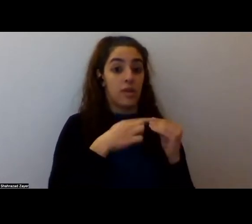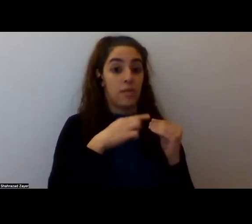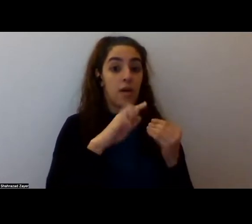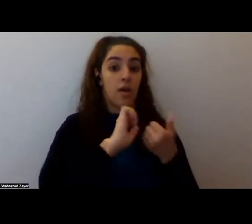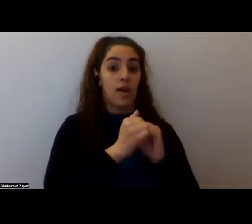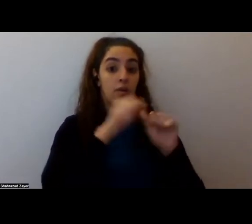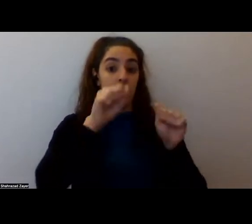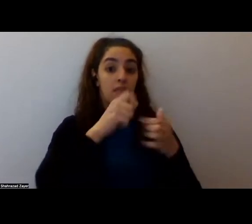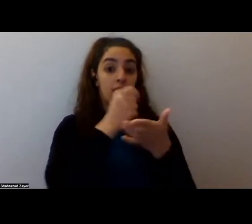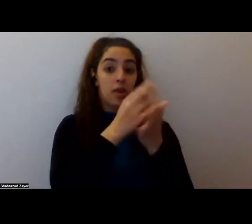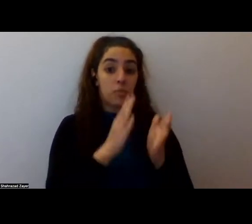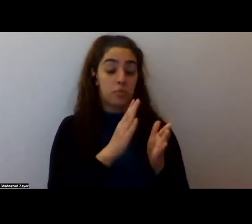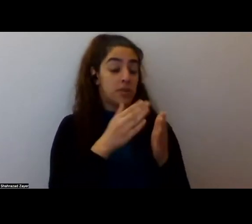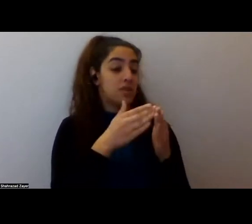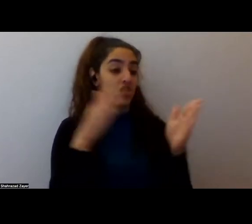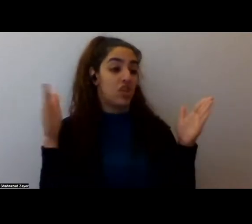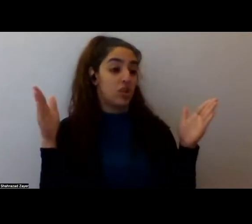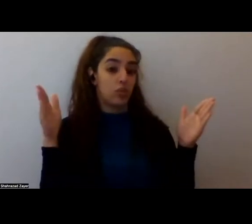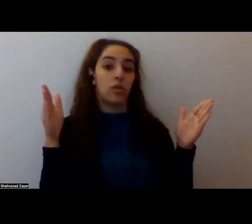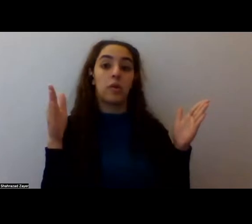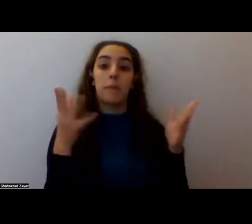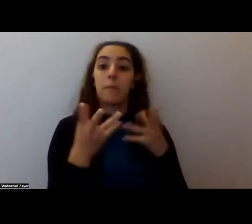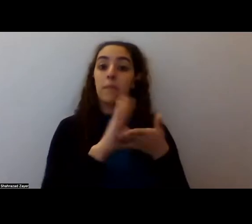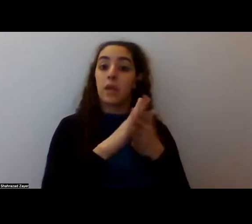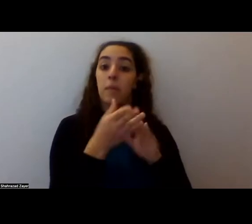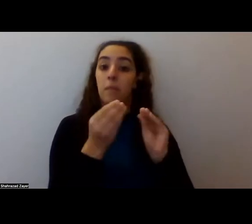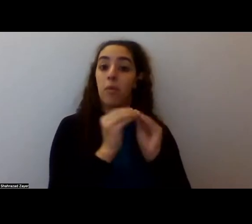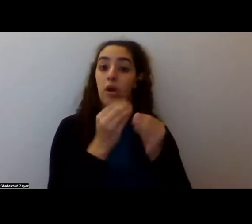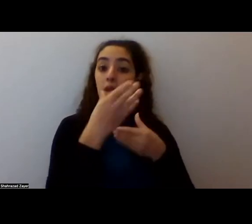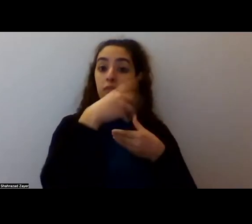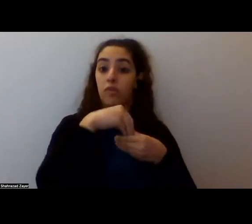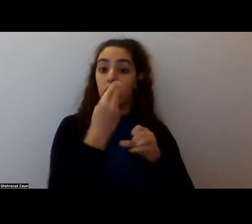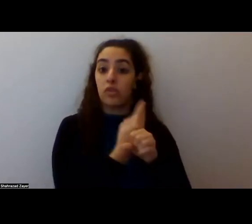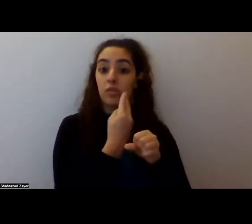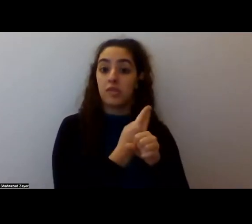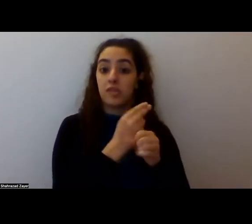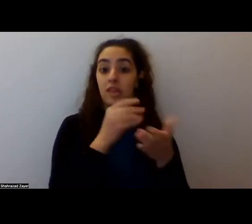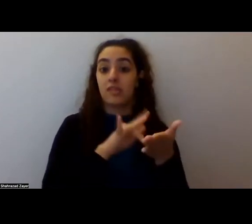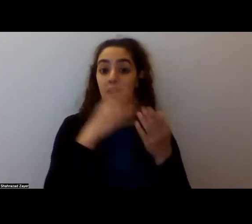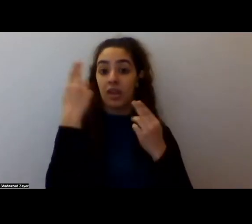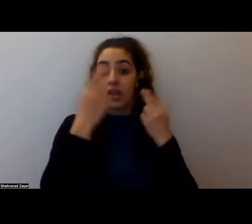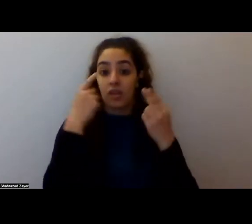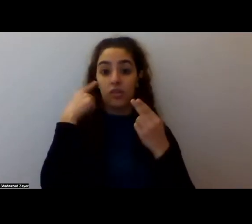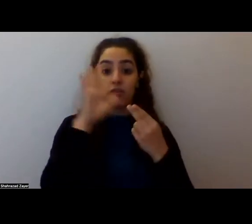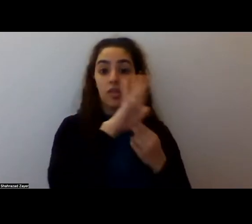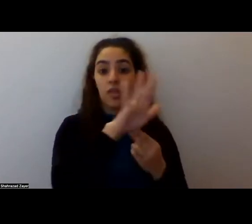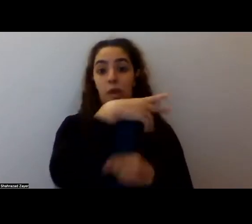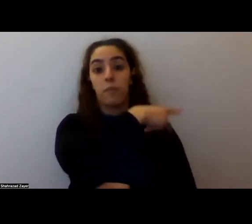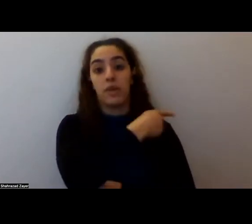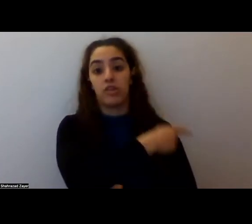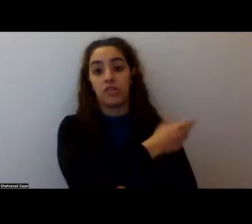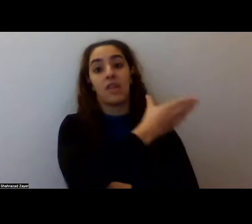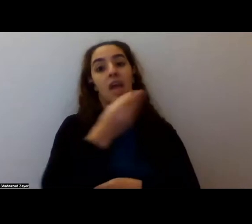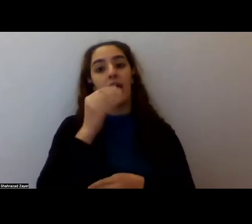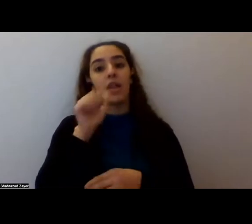get involved in, um, using psychedelics, uh, for, for patients or for, um, people they're working